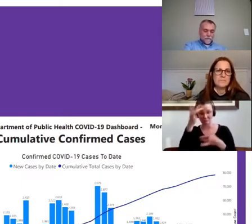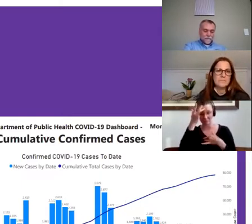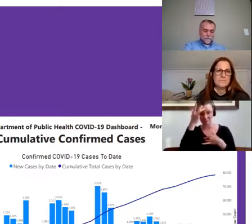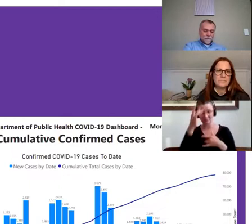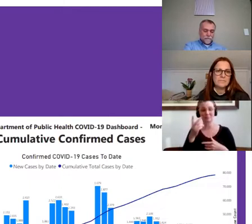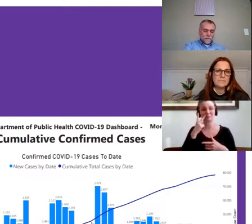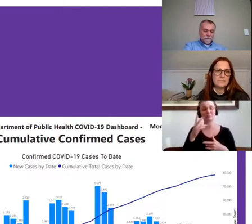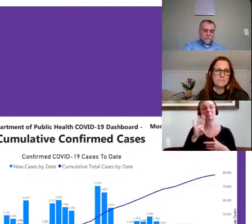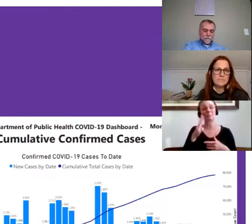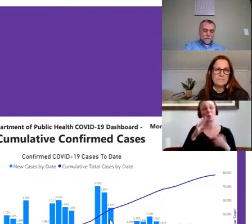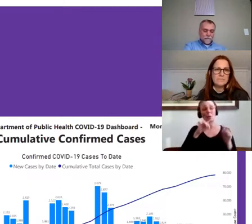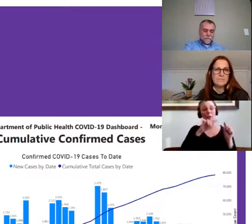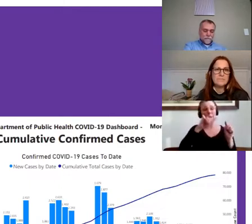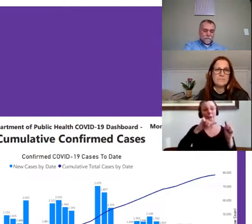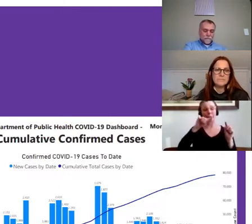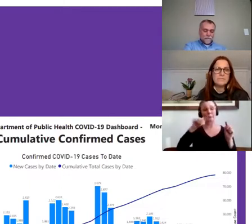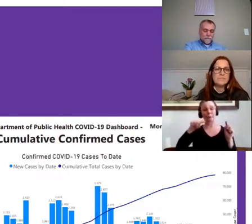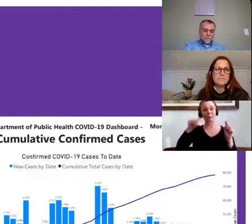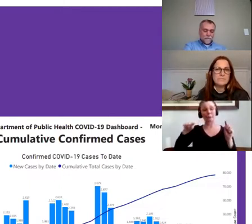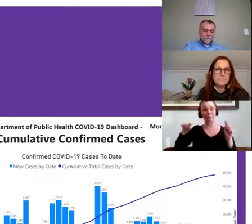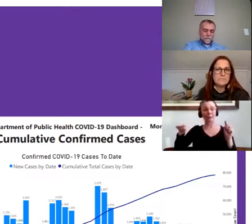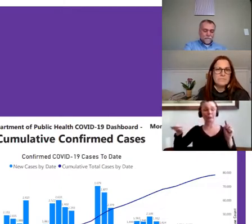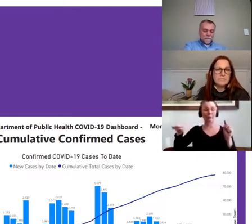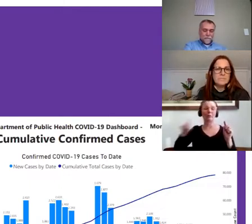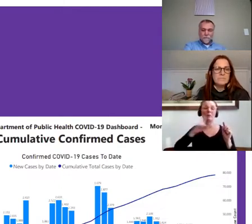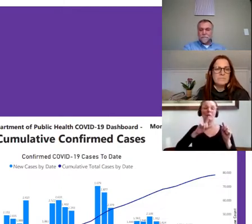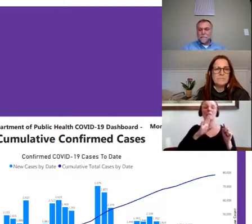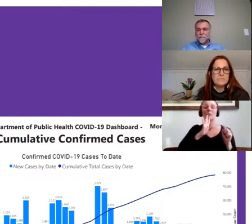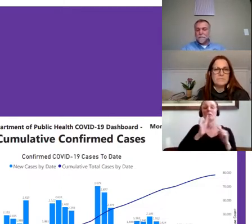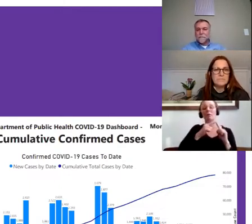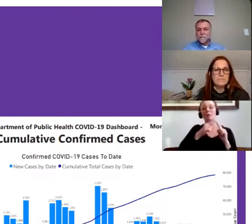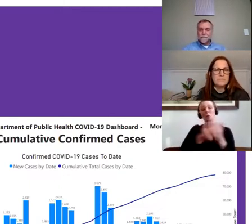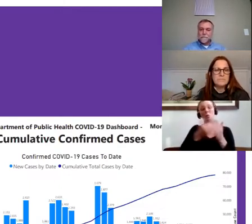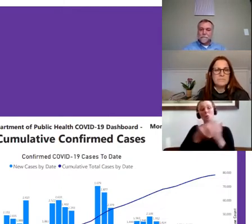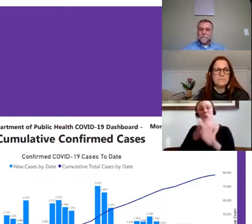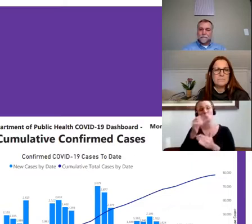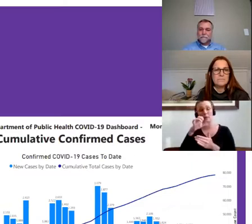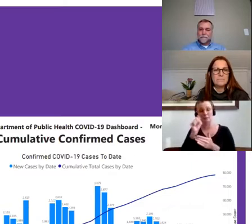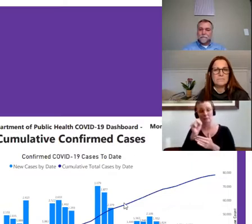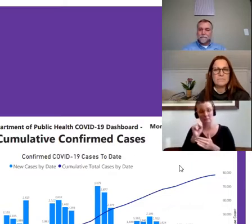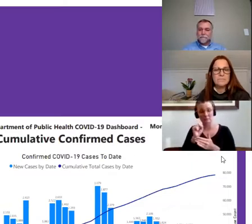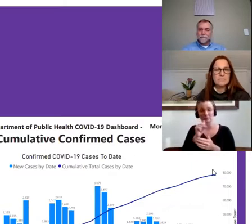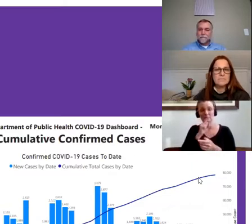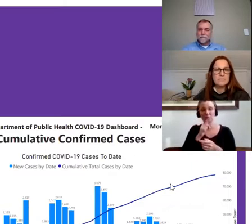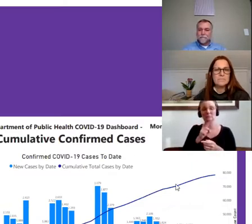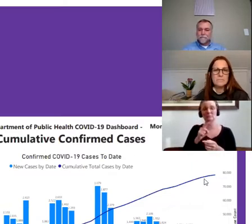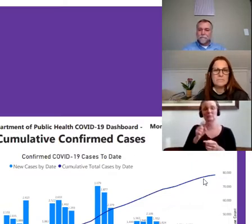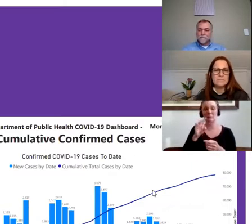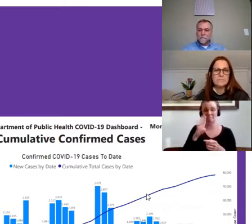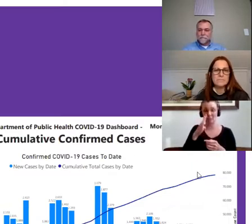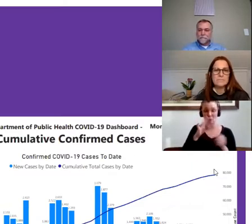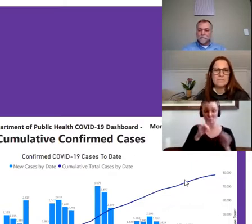go vertically, talk about the new cases, day by day, each day. And this blue line,